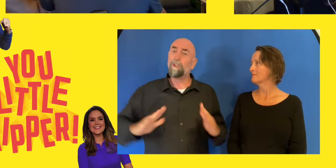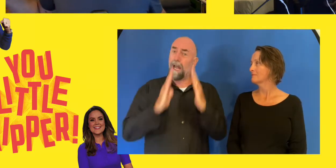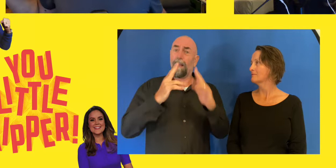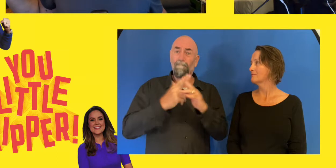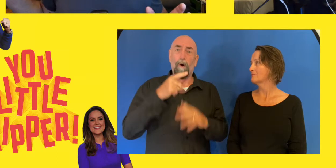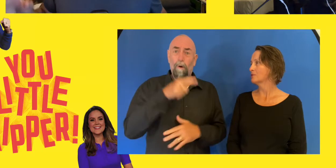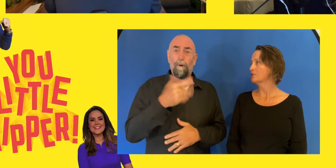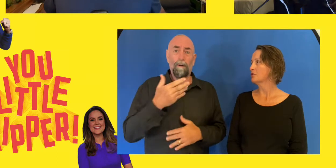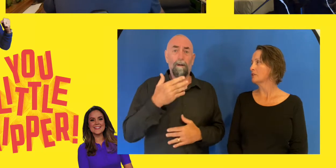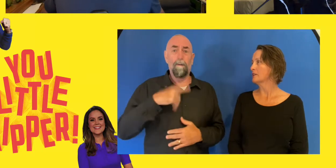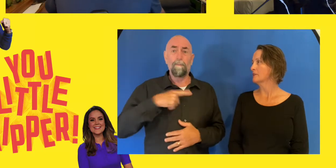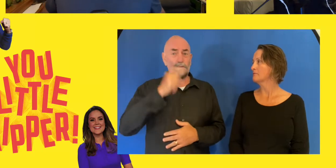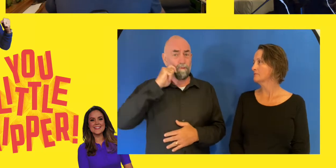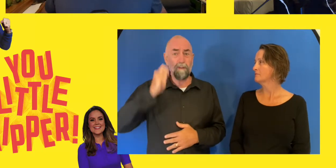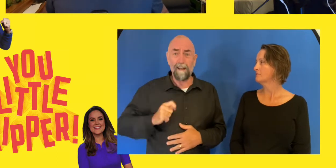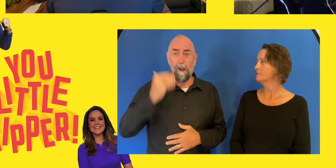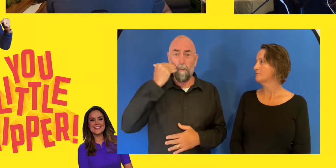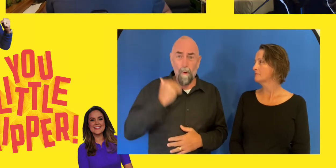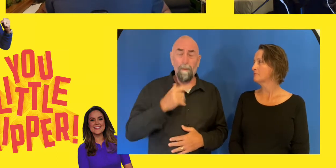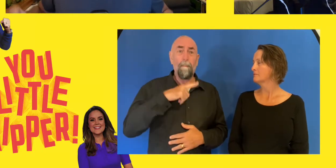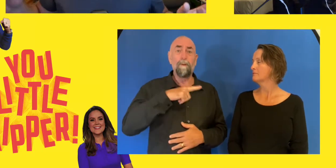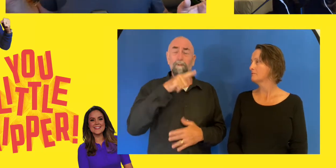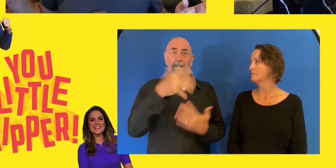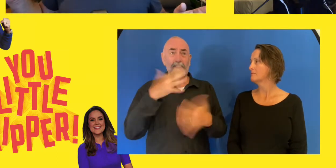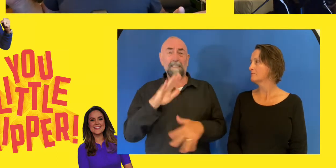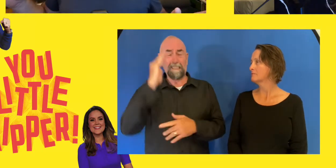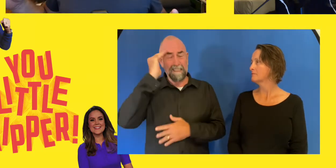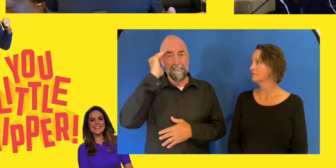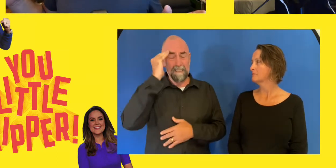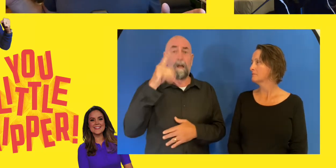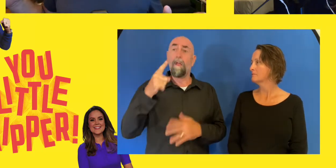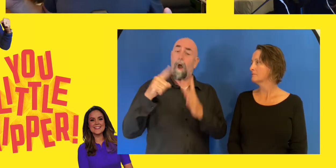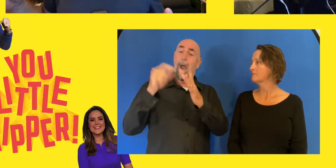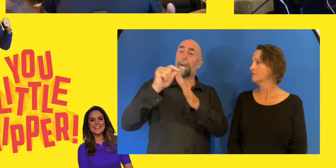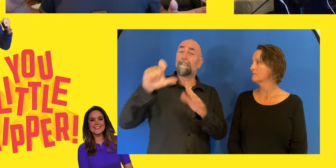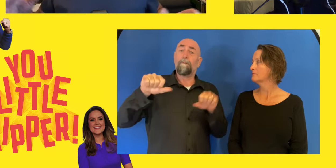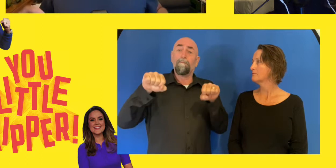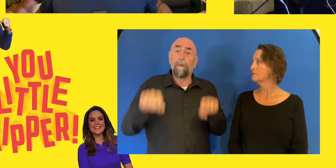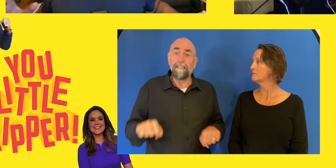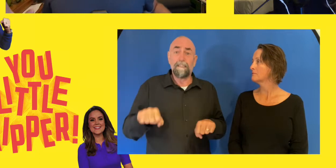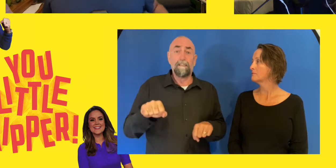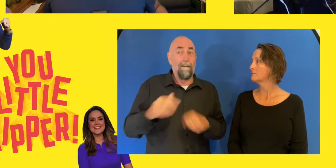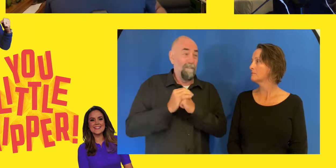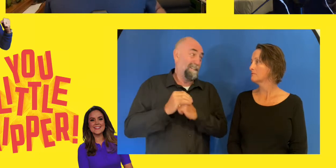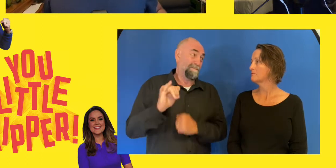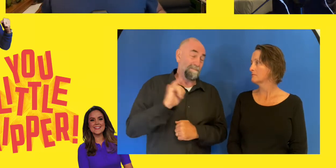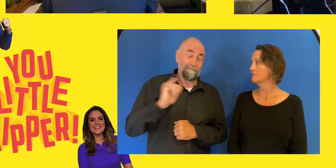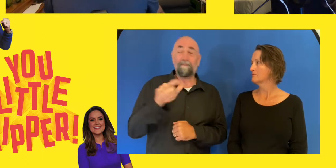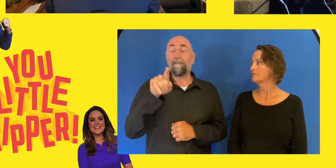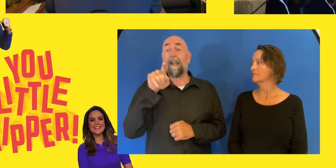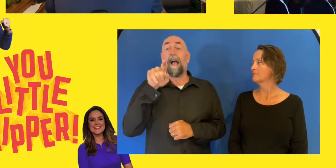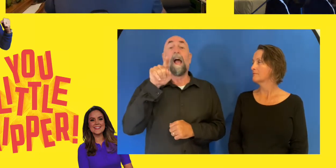there were, the president of the IPC, friend of the pod, when he said that there will be a movie made of how